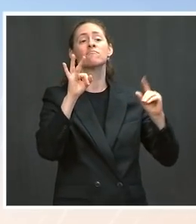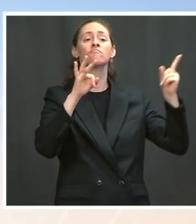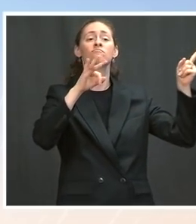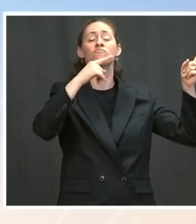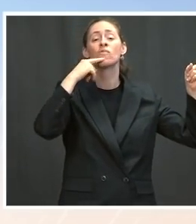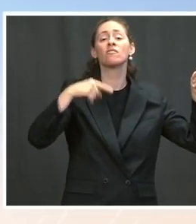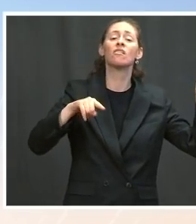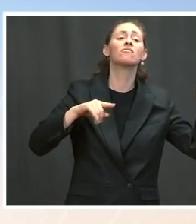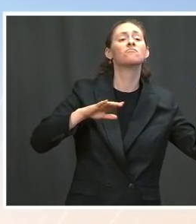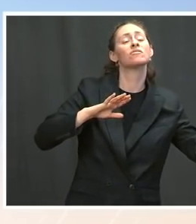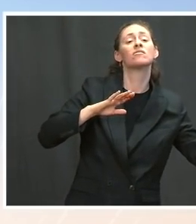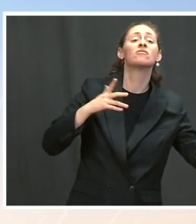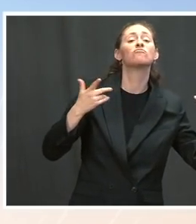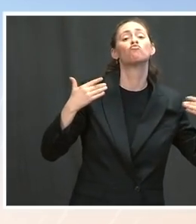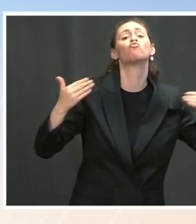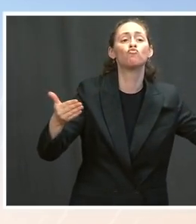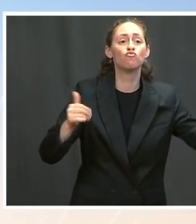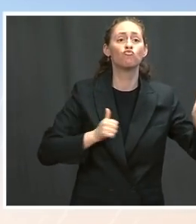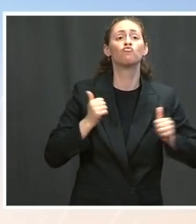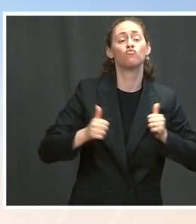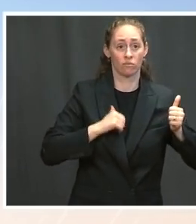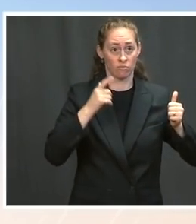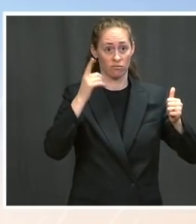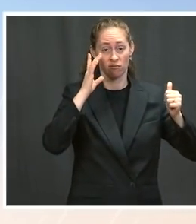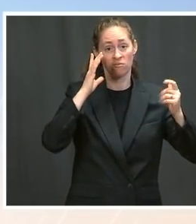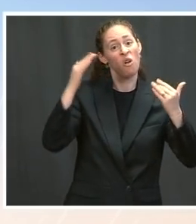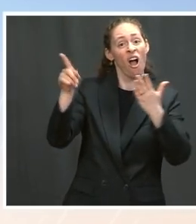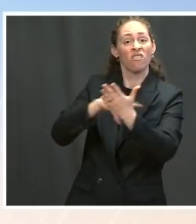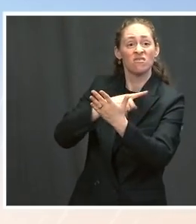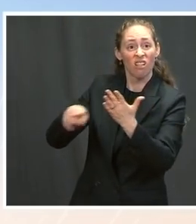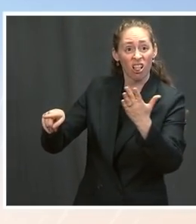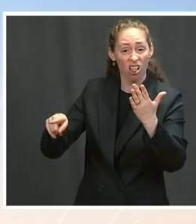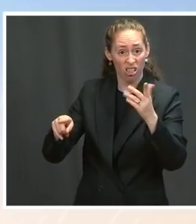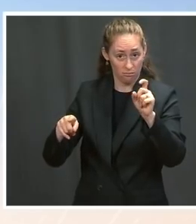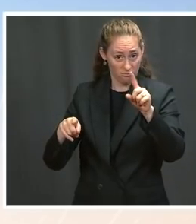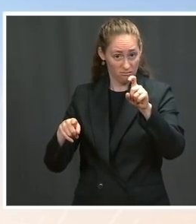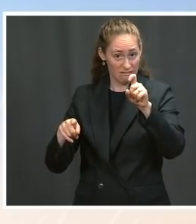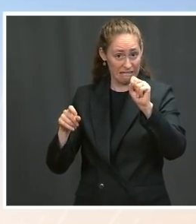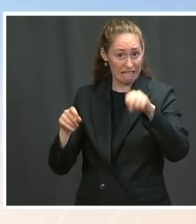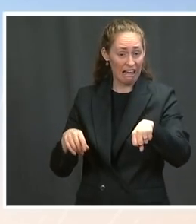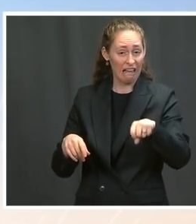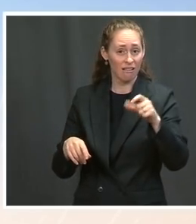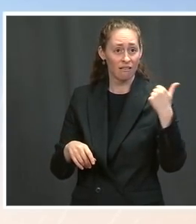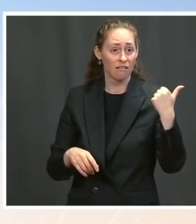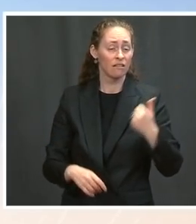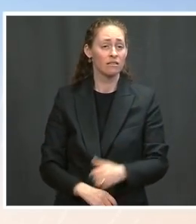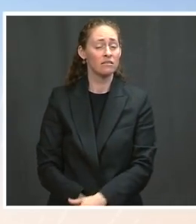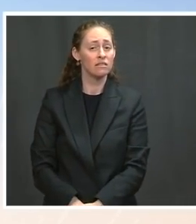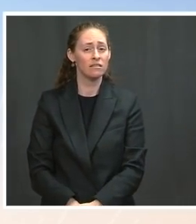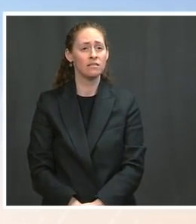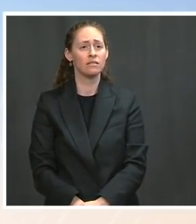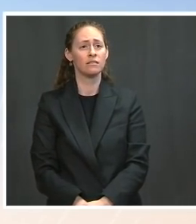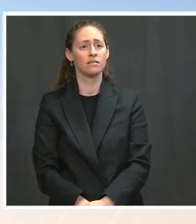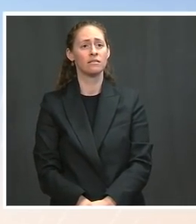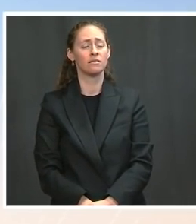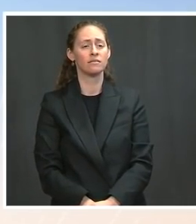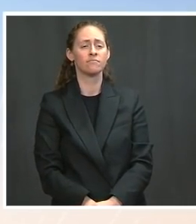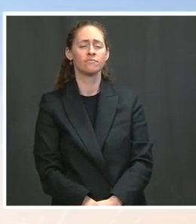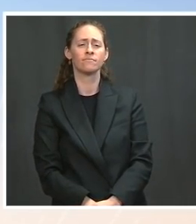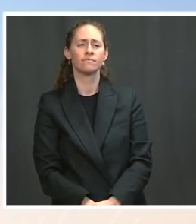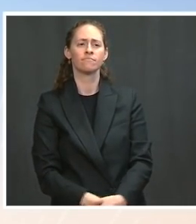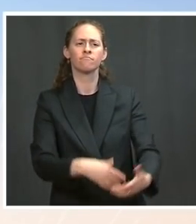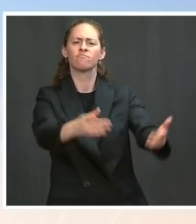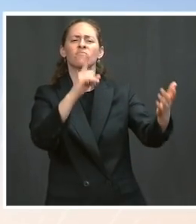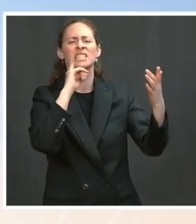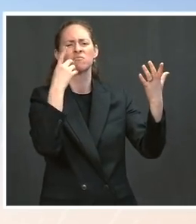Ms. Well, first, I would say that it's a relationship where, while we feel we want to move toward a more predictable